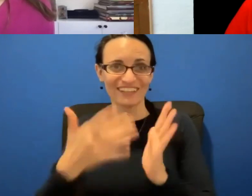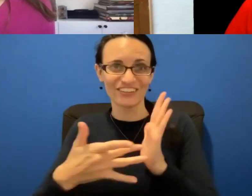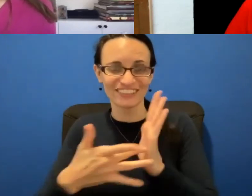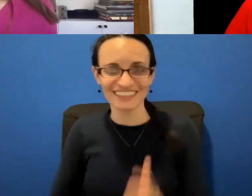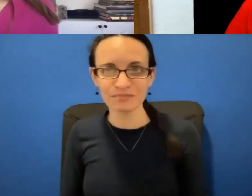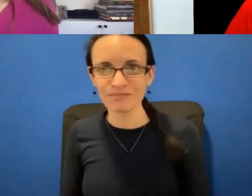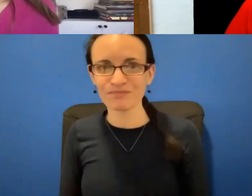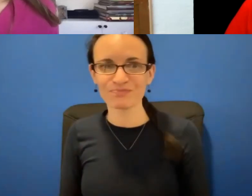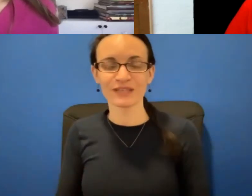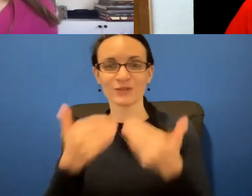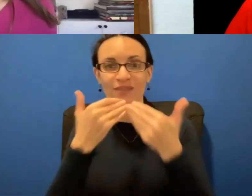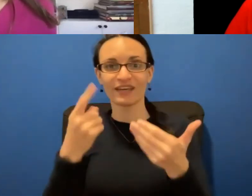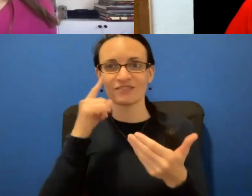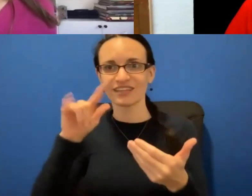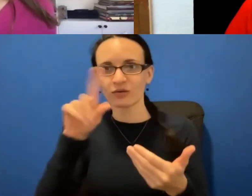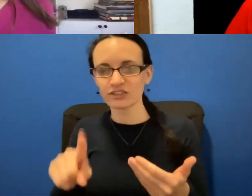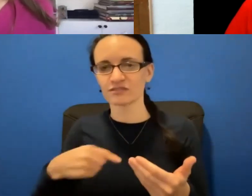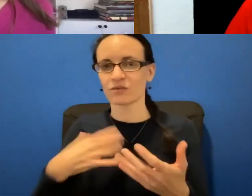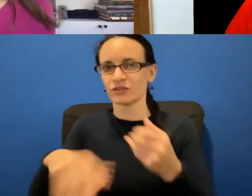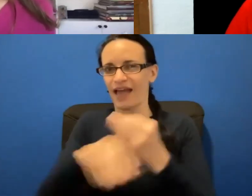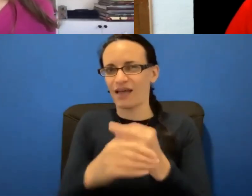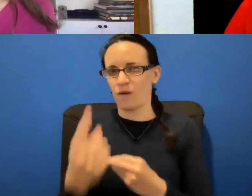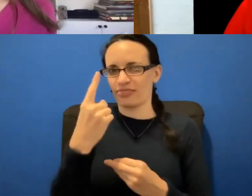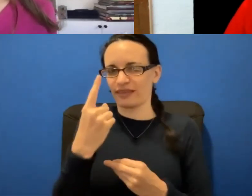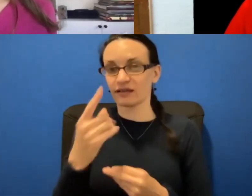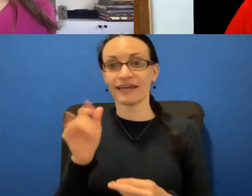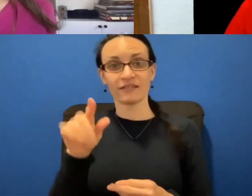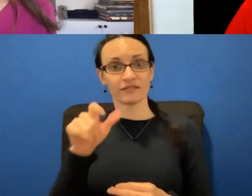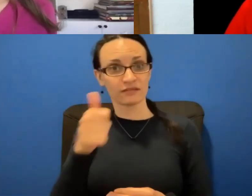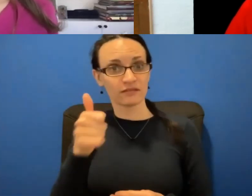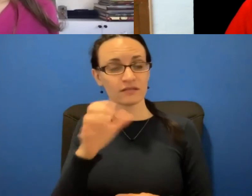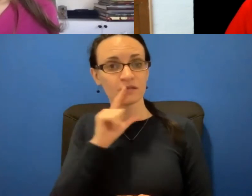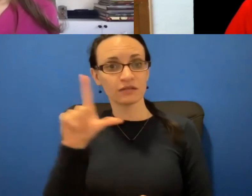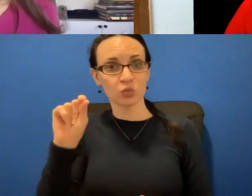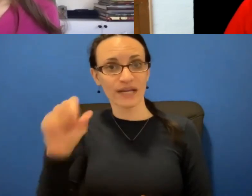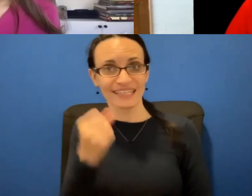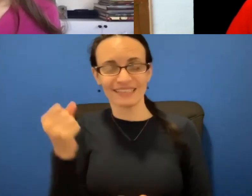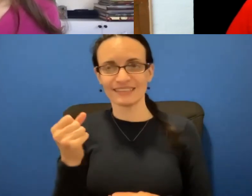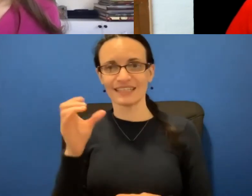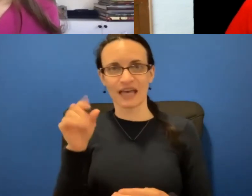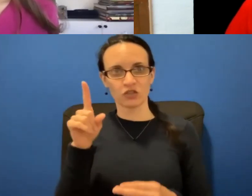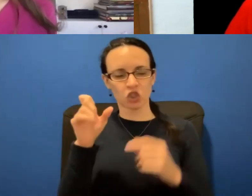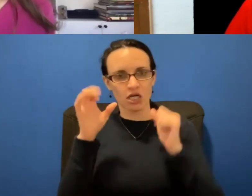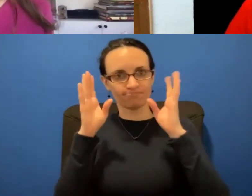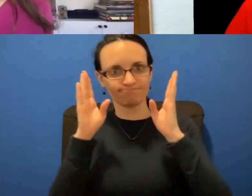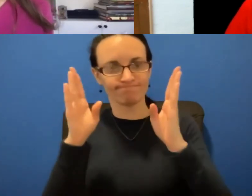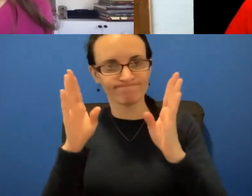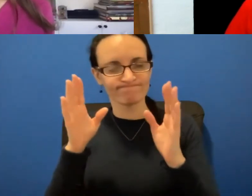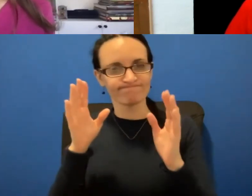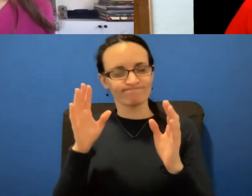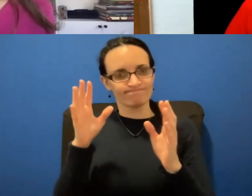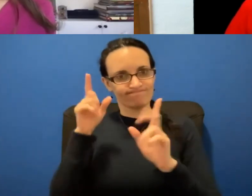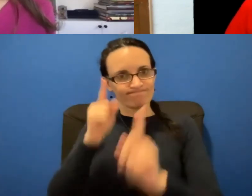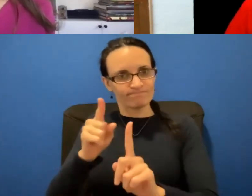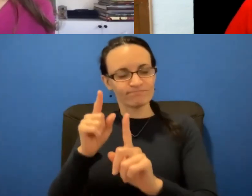Thank you for that question, and I want to add one thing if you are in your 20s and you're as diligent as whoever asked this question is, keep doing self